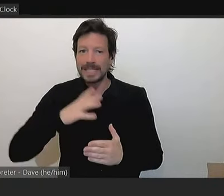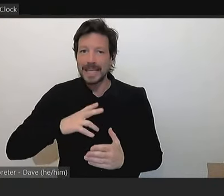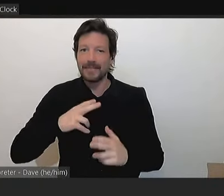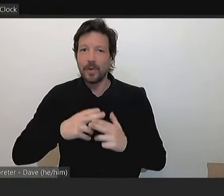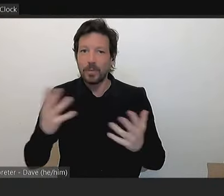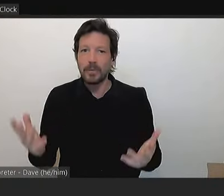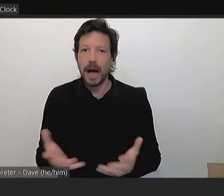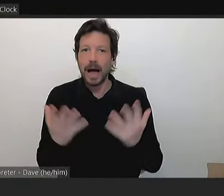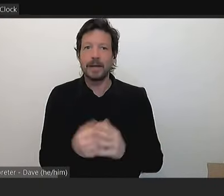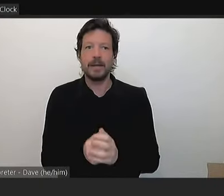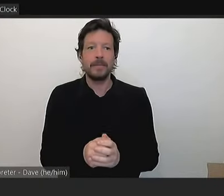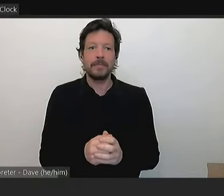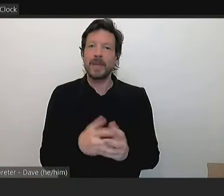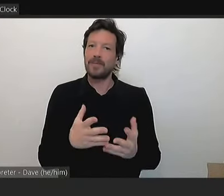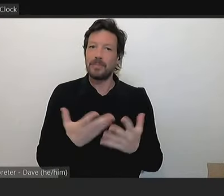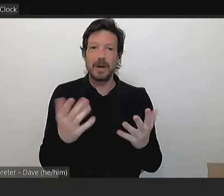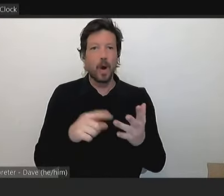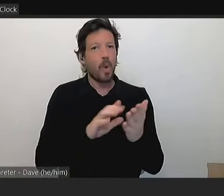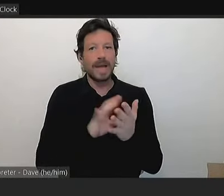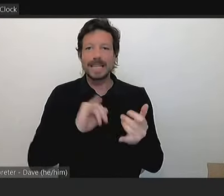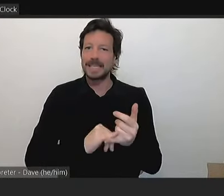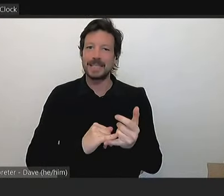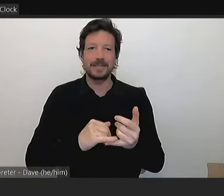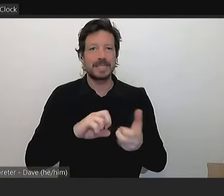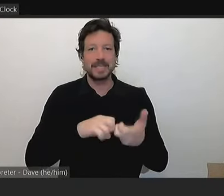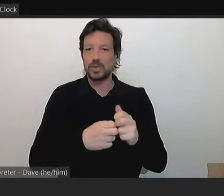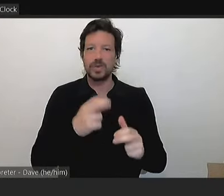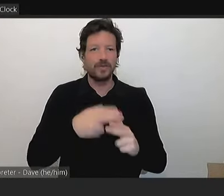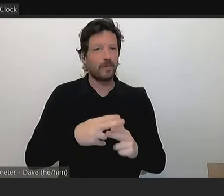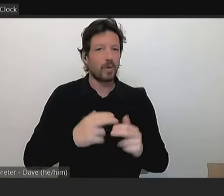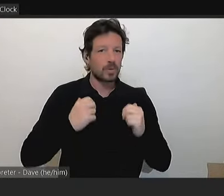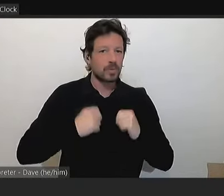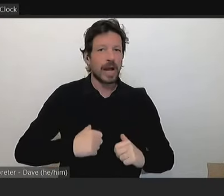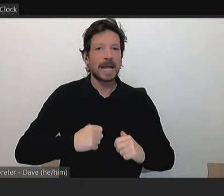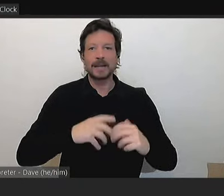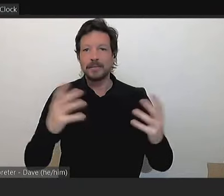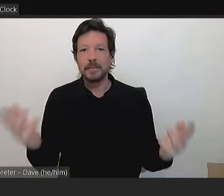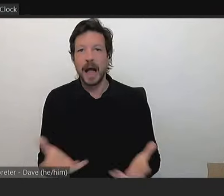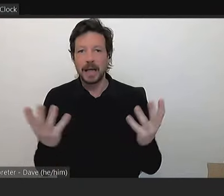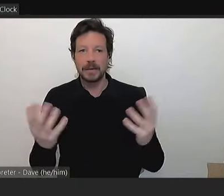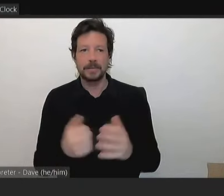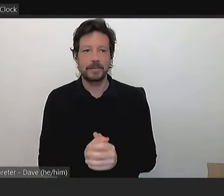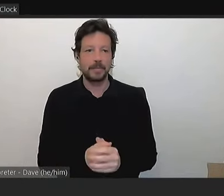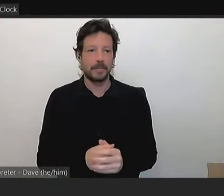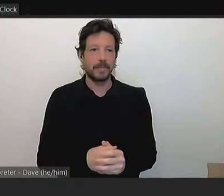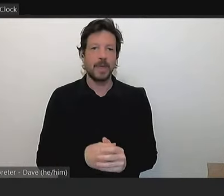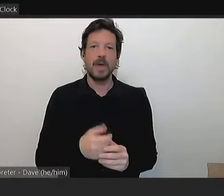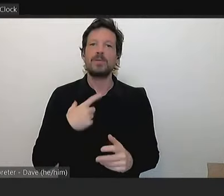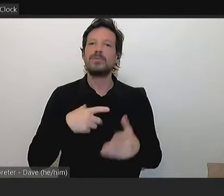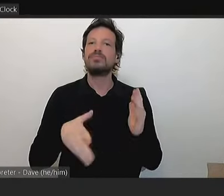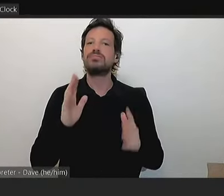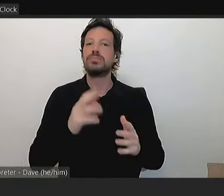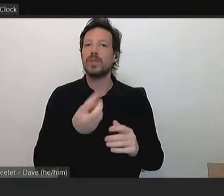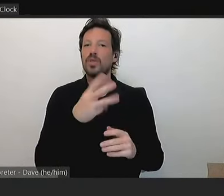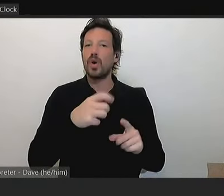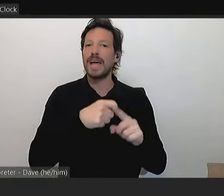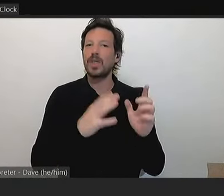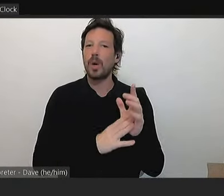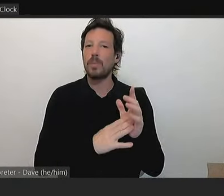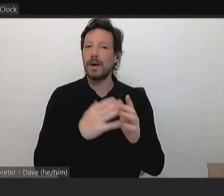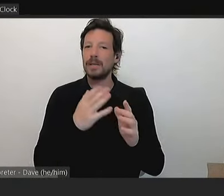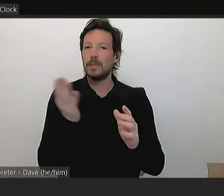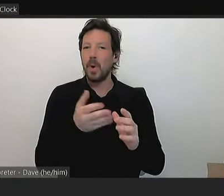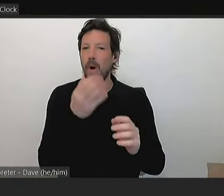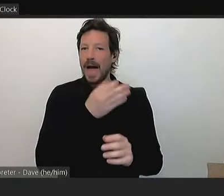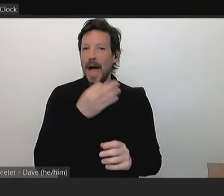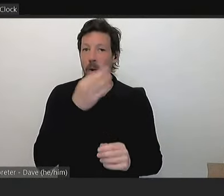coaches alike. With players regularly travelling in excess of 30 kilometres an hour as per their tracking data. Quality lighting will support our